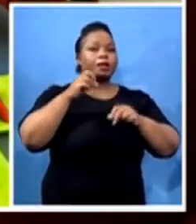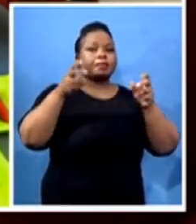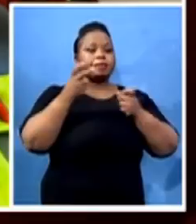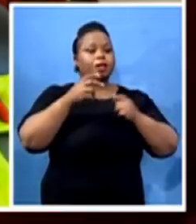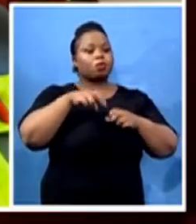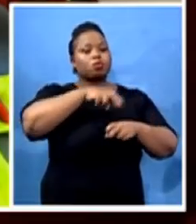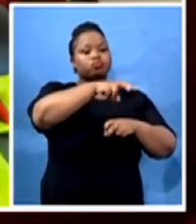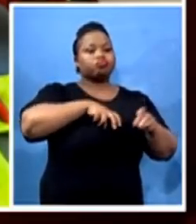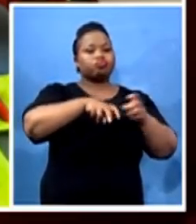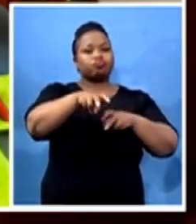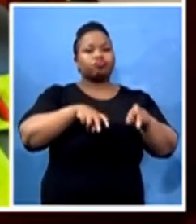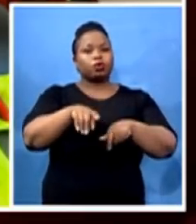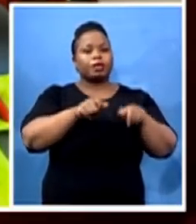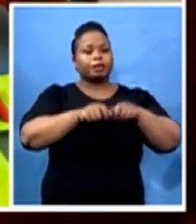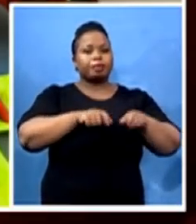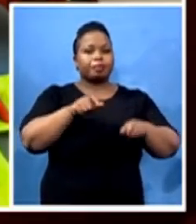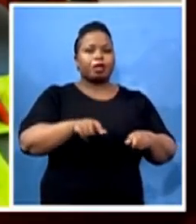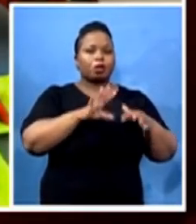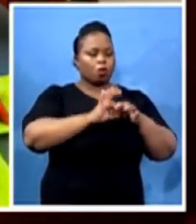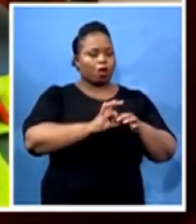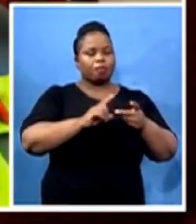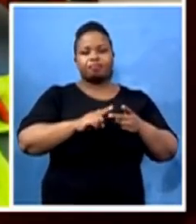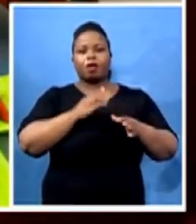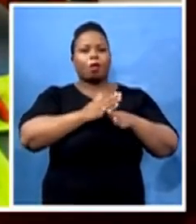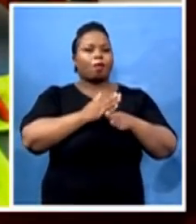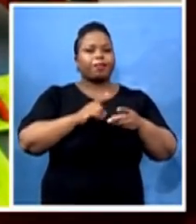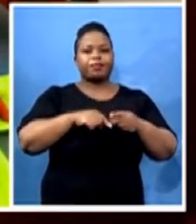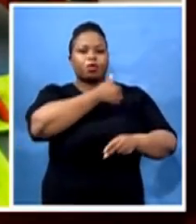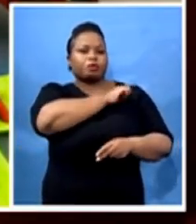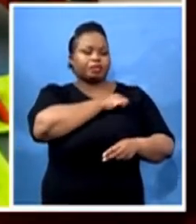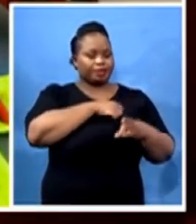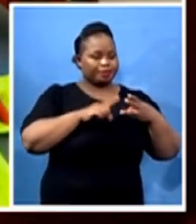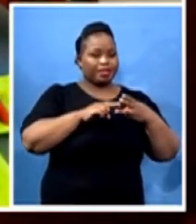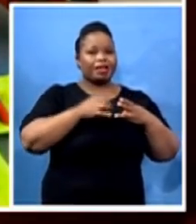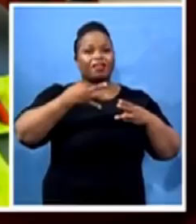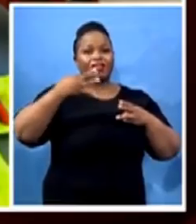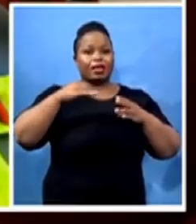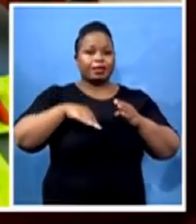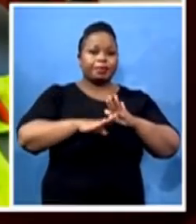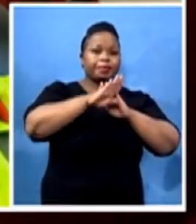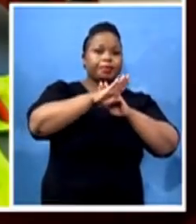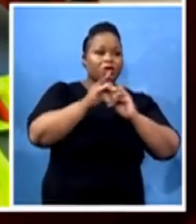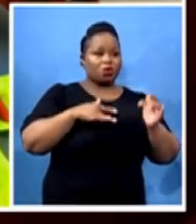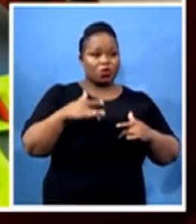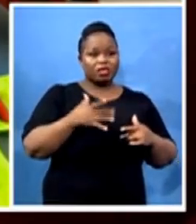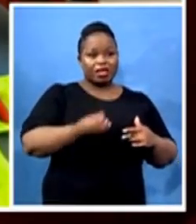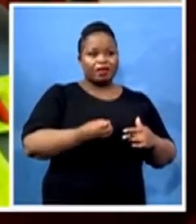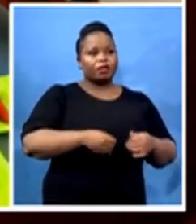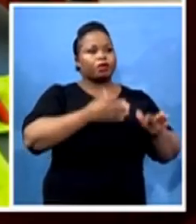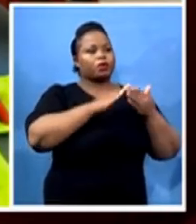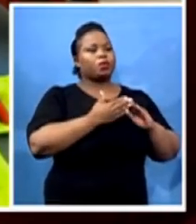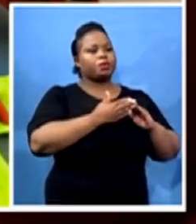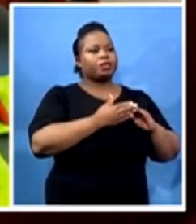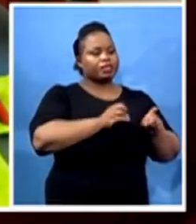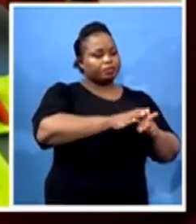homes, hospitals, etc. The third wave is what you're concerned about, general community transmission. In other words, the travelers